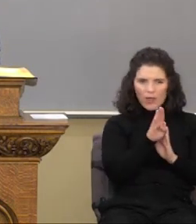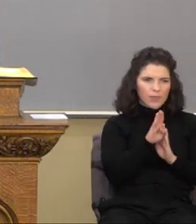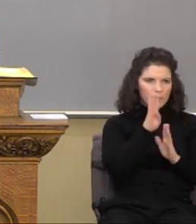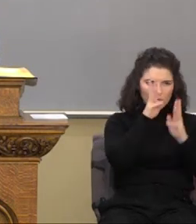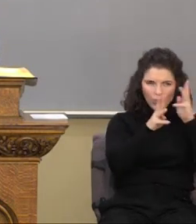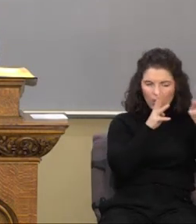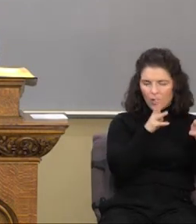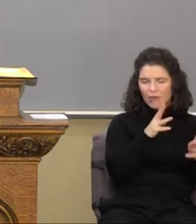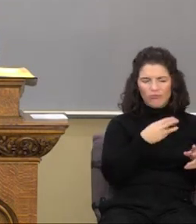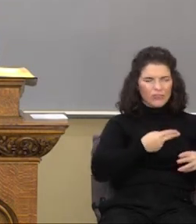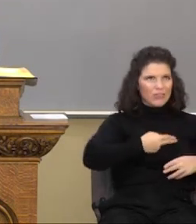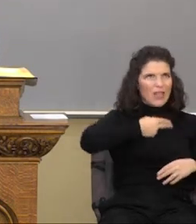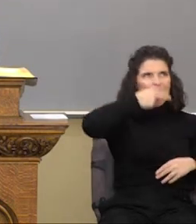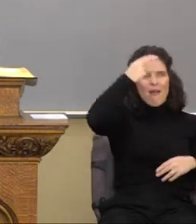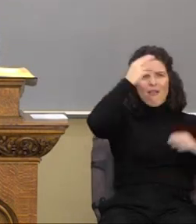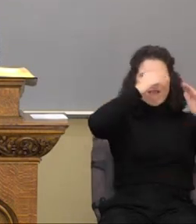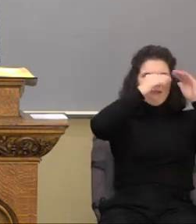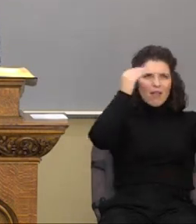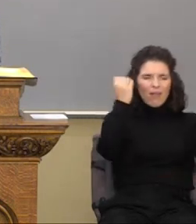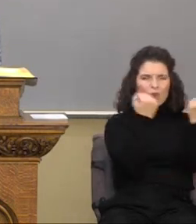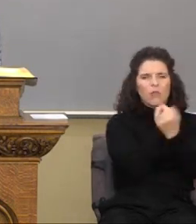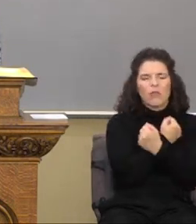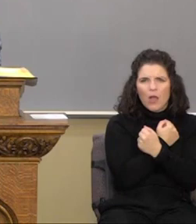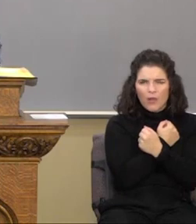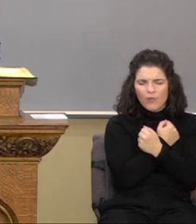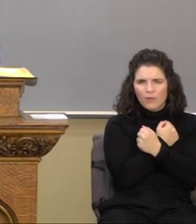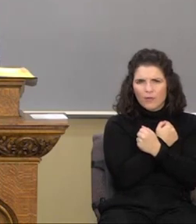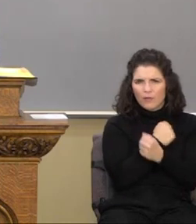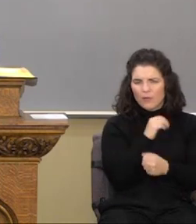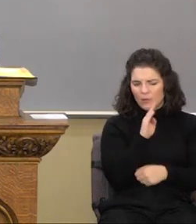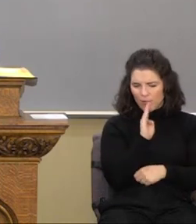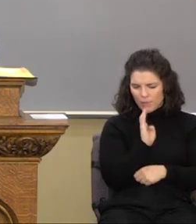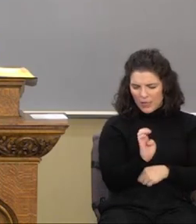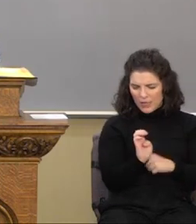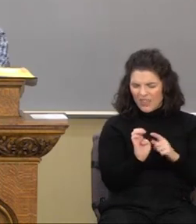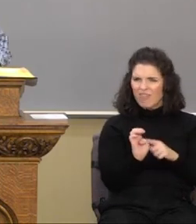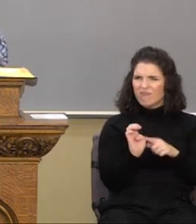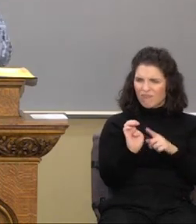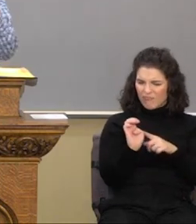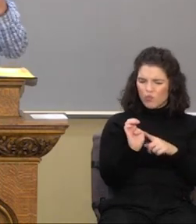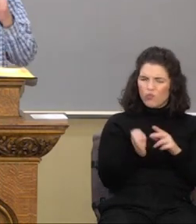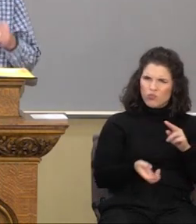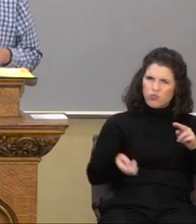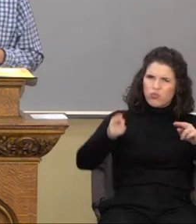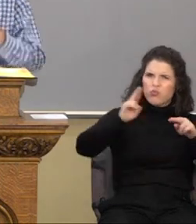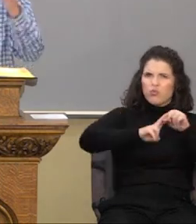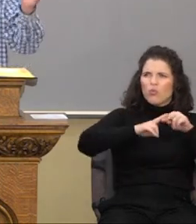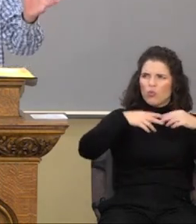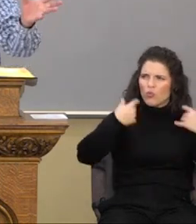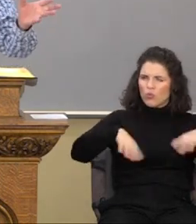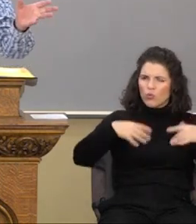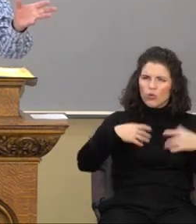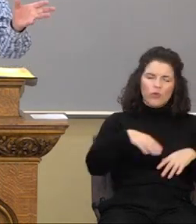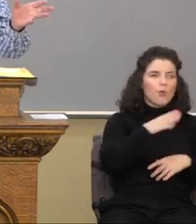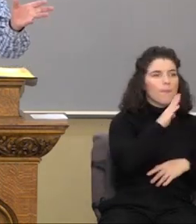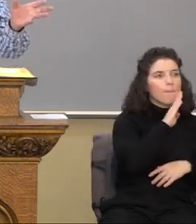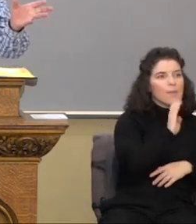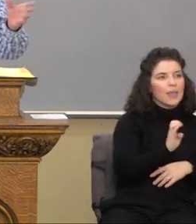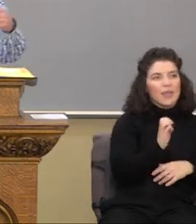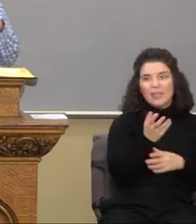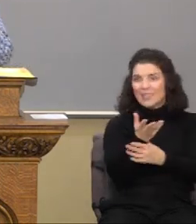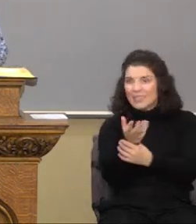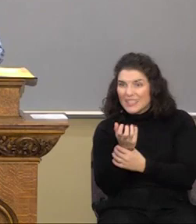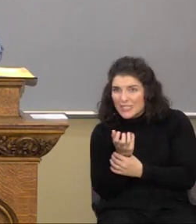of love. The prefix, of course, intensifies, you know, the word beseech, for example.